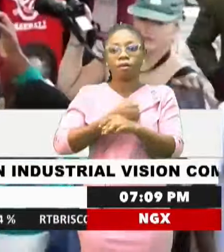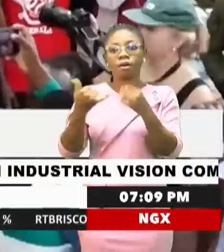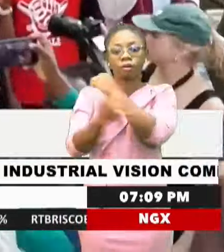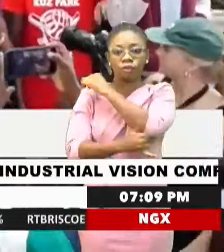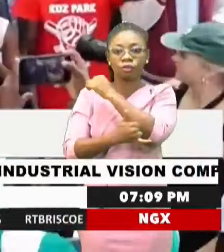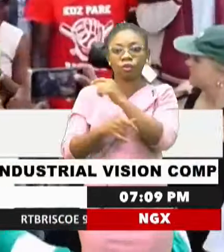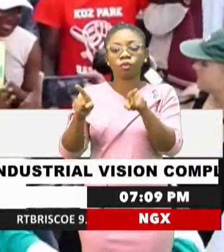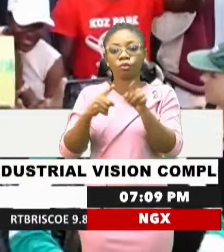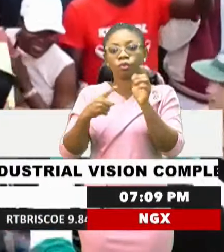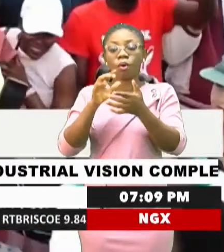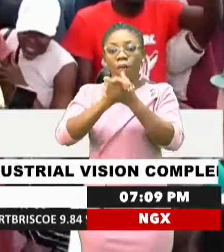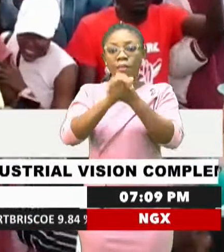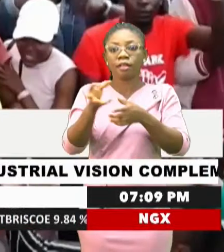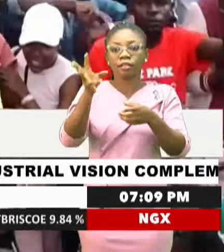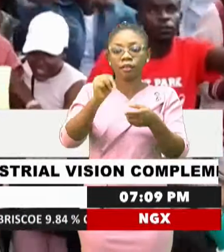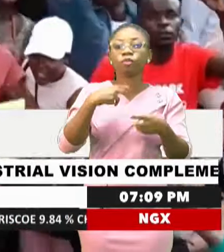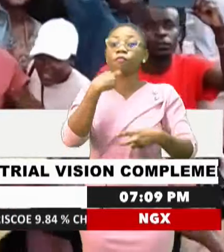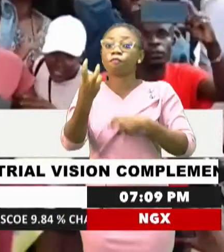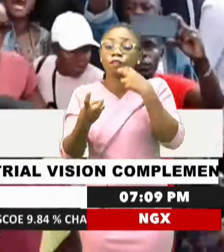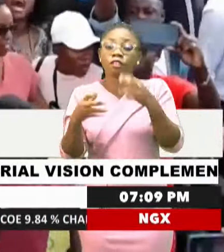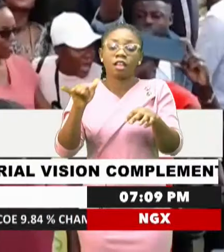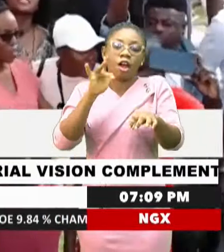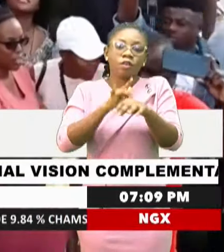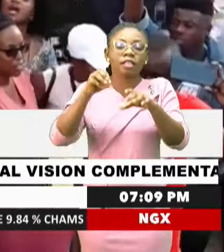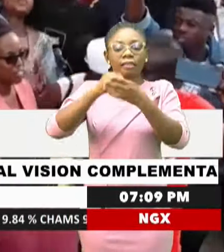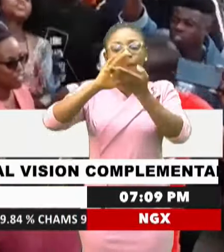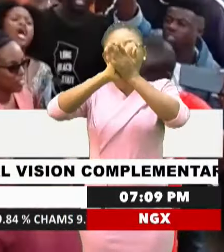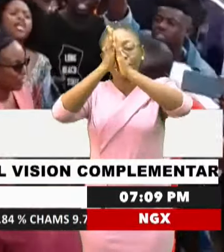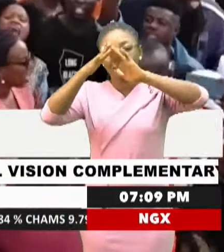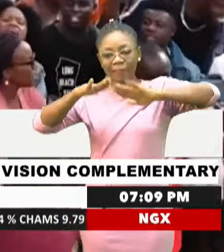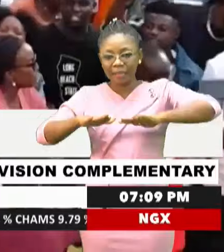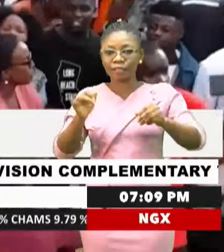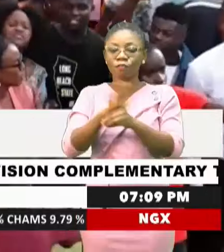democratic rights to voice their concerns in a peaceful manner.